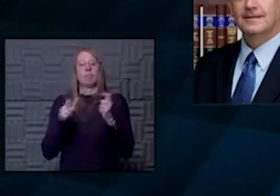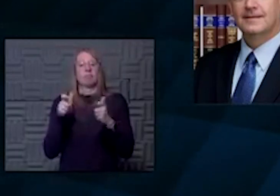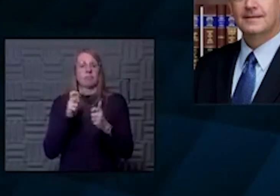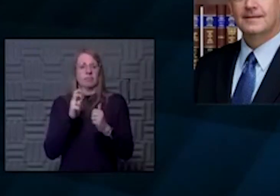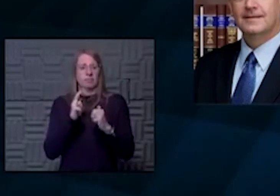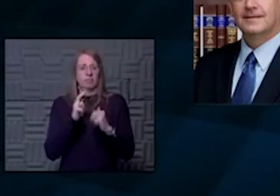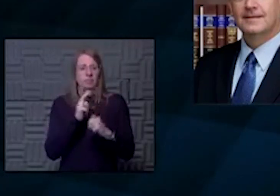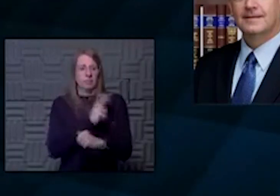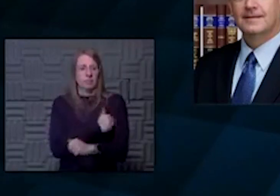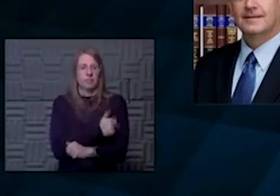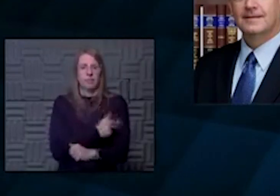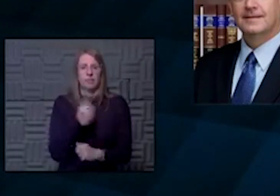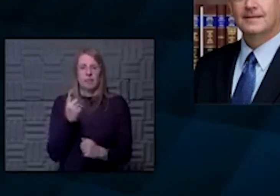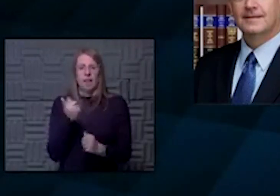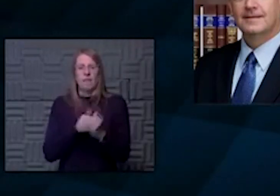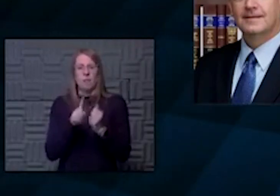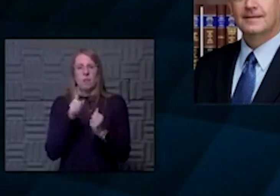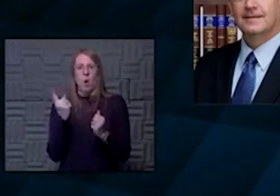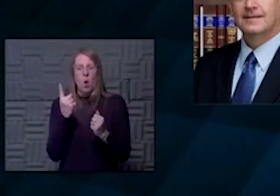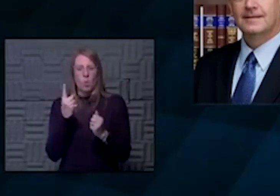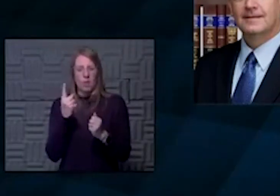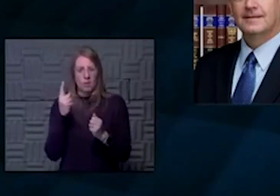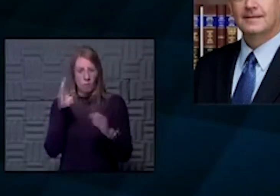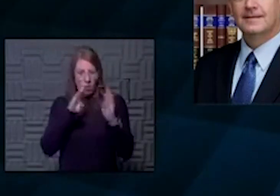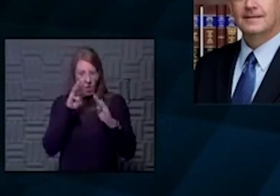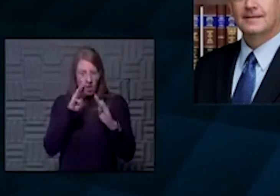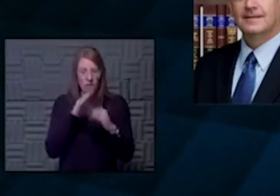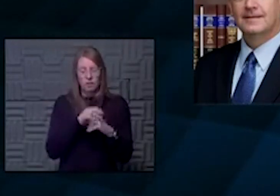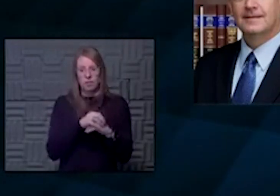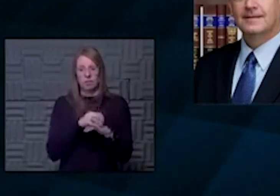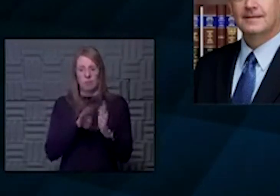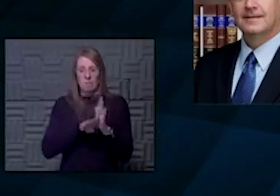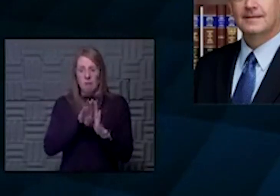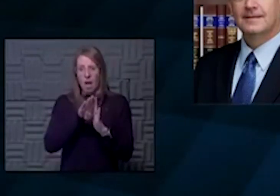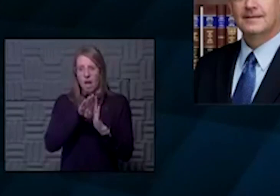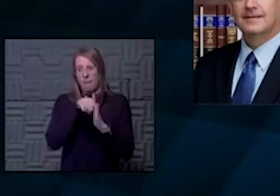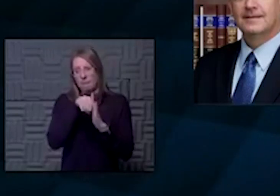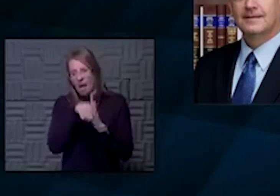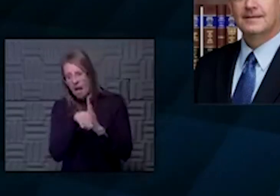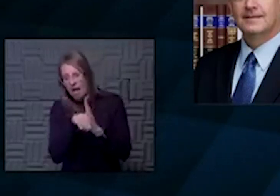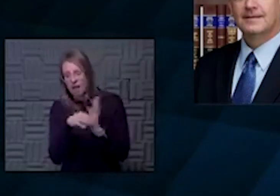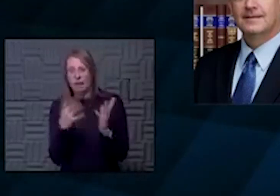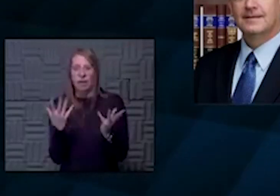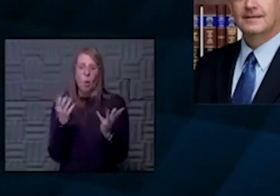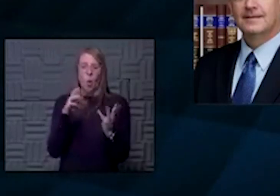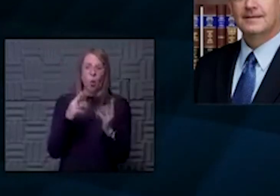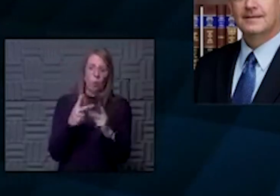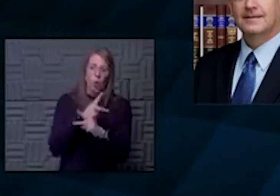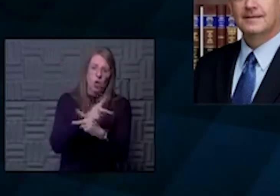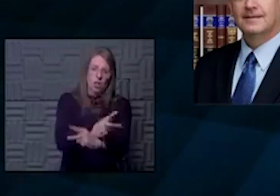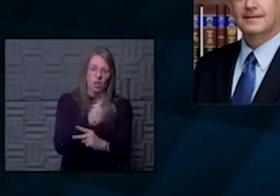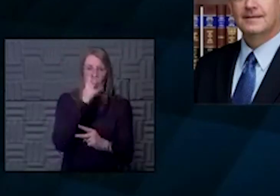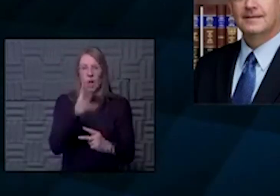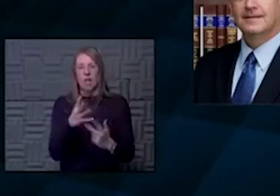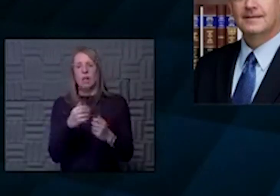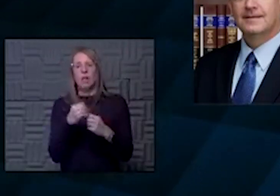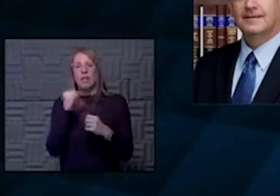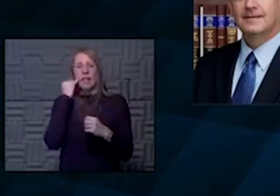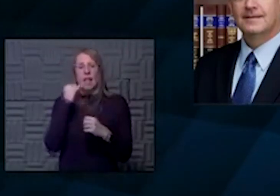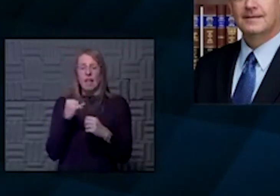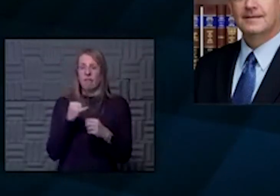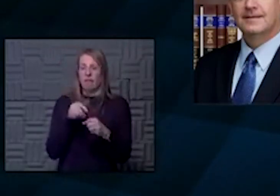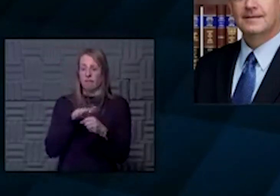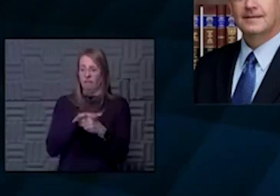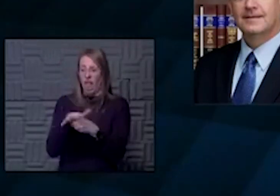always worried about, you know, what's this wave look like? Is it peaking? Is it dropping? Or is it only going to get worse? And if they fill up,